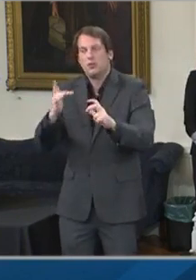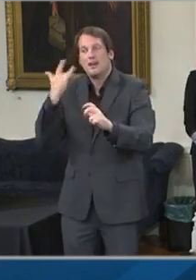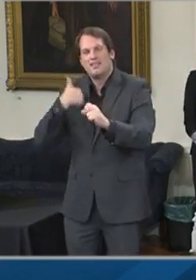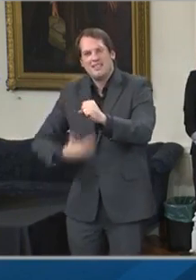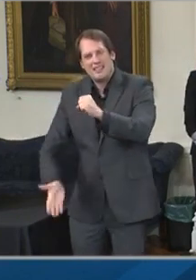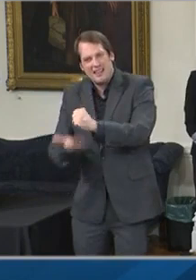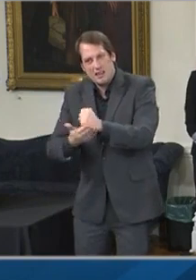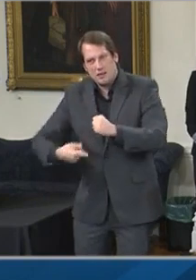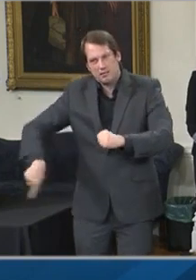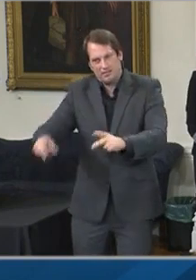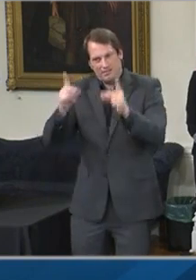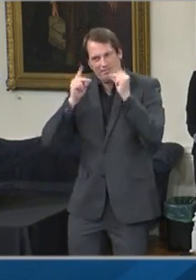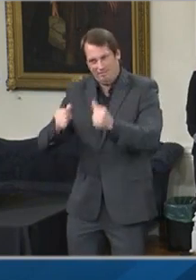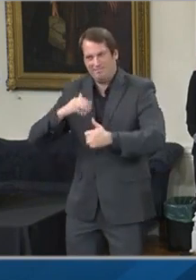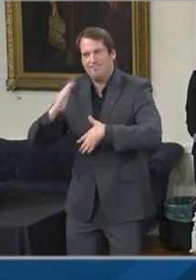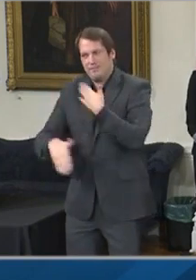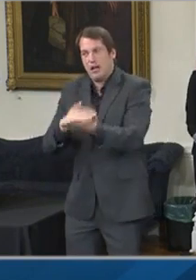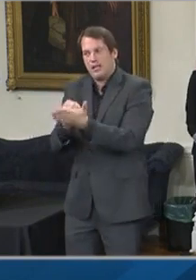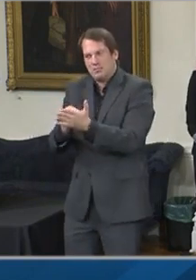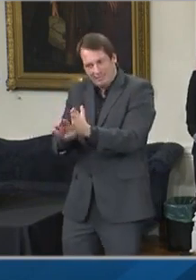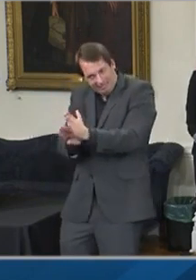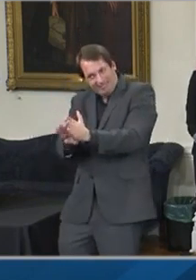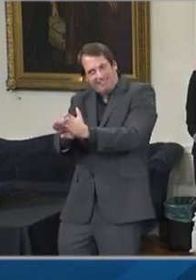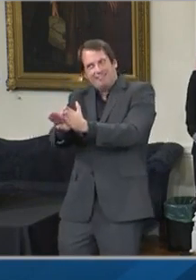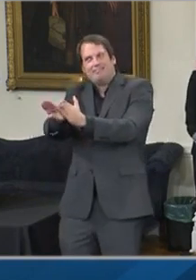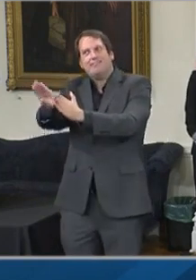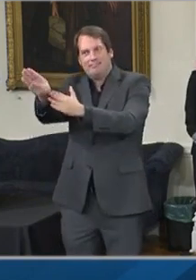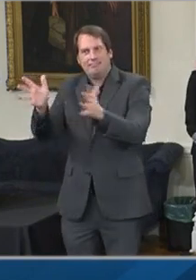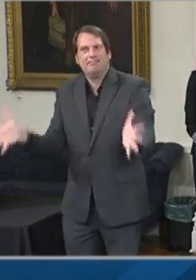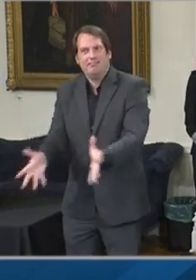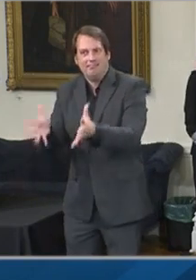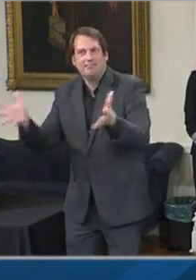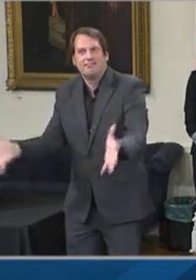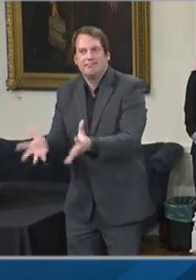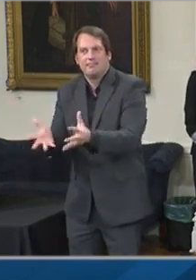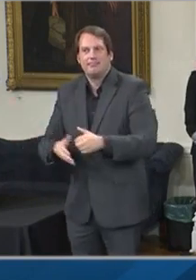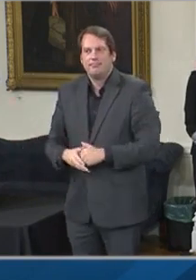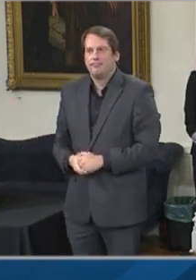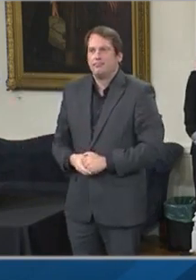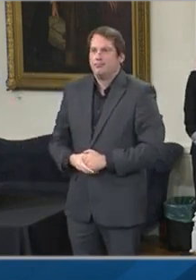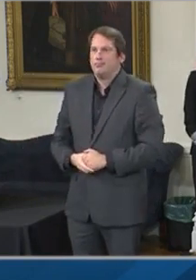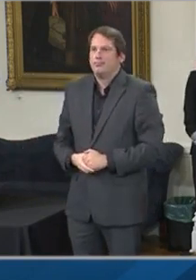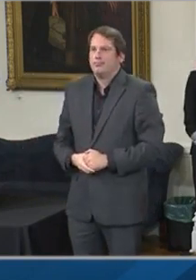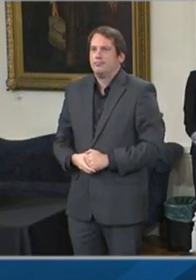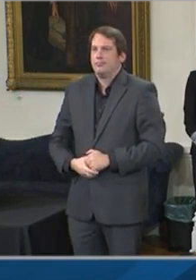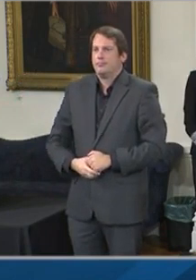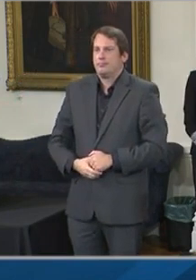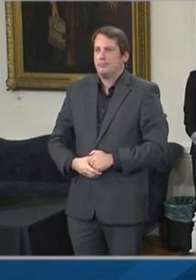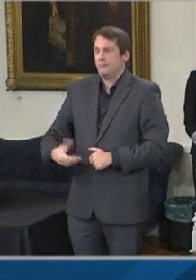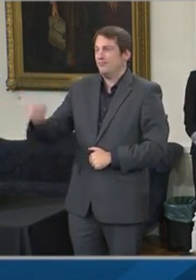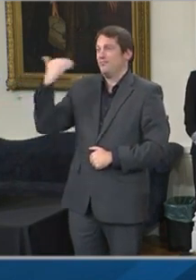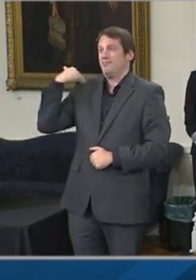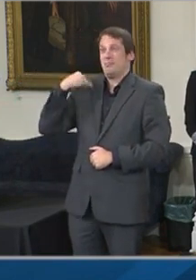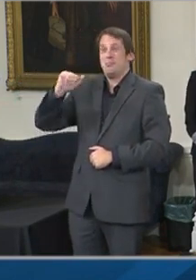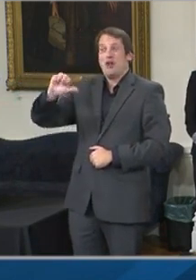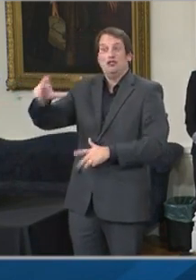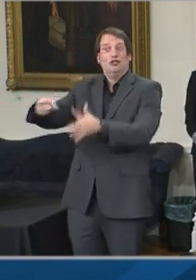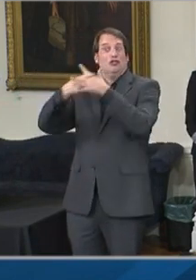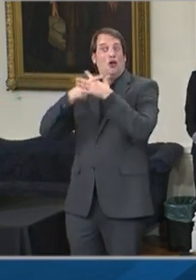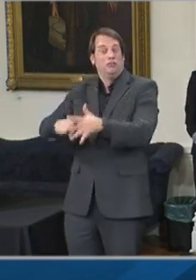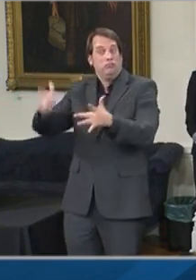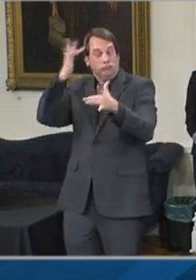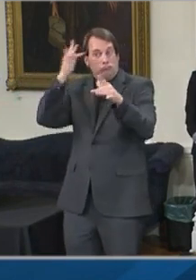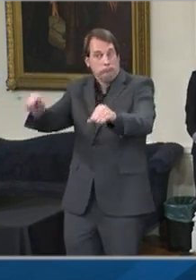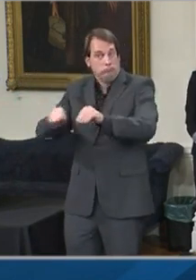economy. From the beginning of this crisis back in March, I have been fully committed to